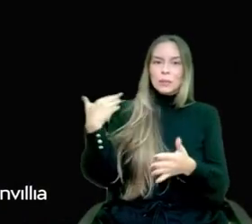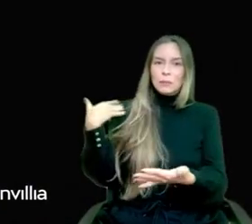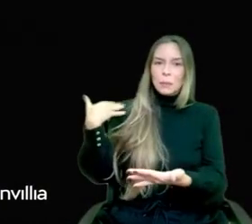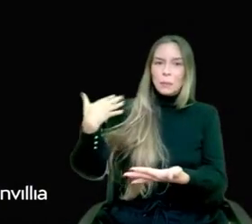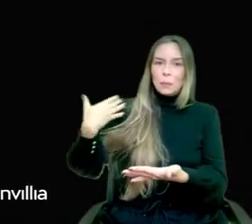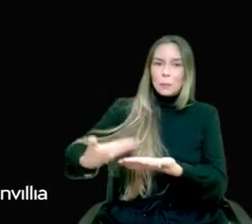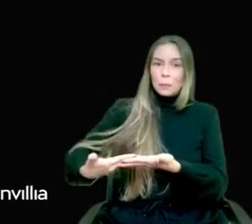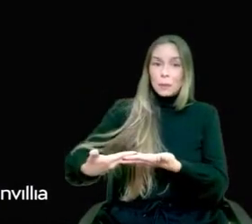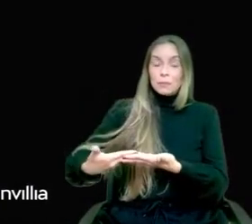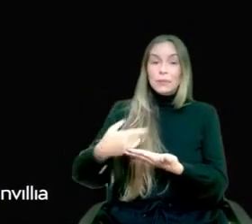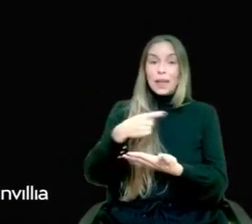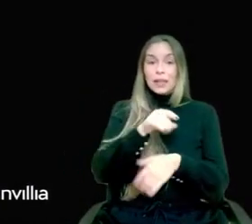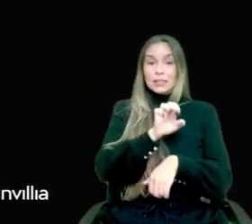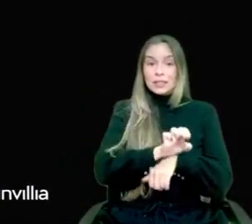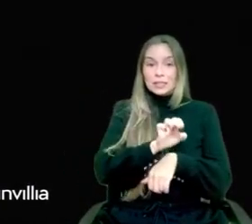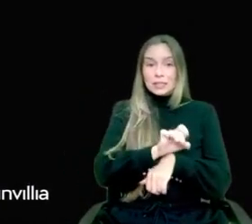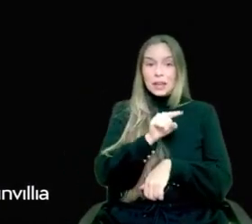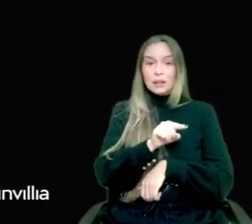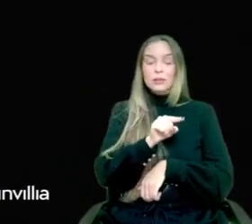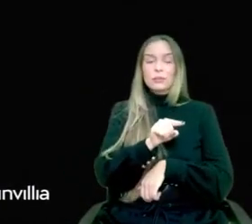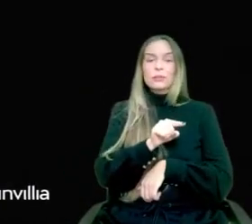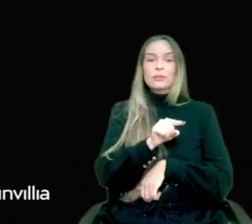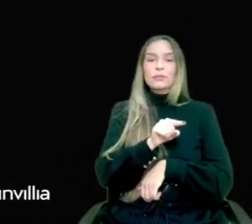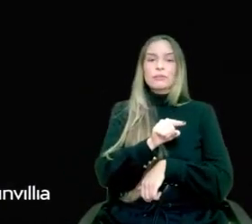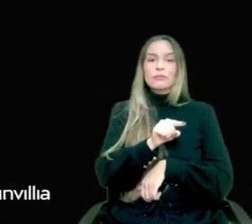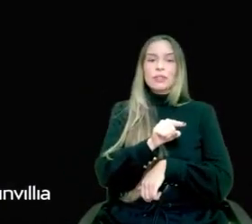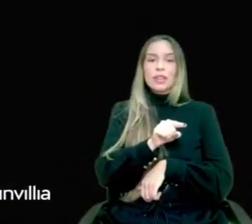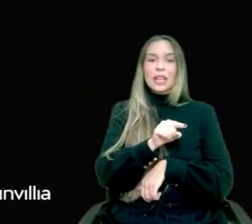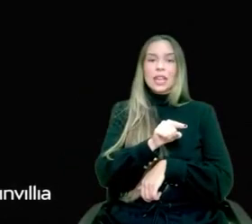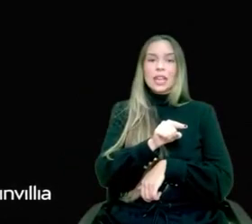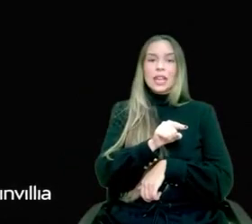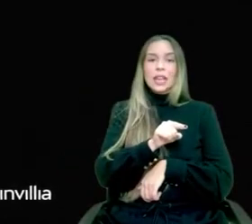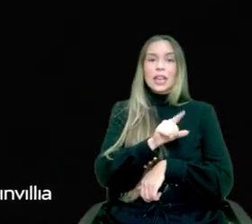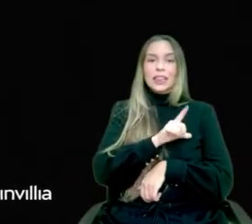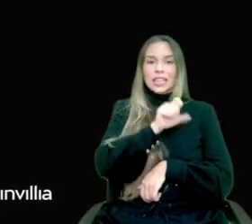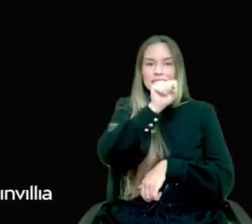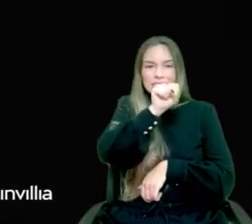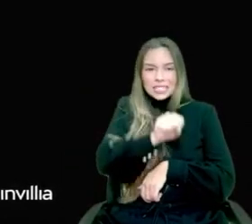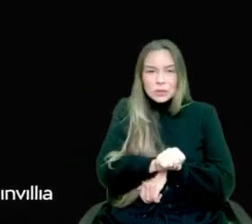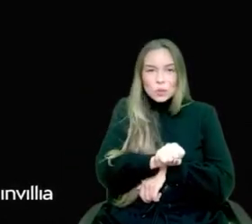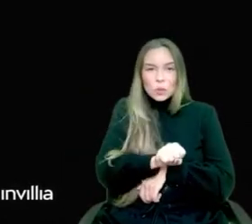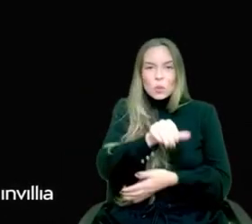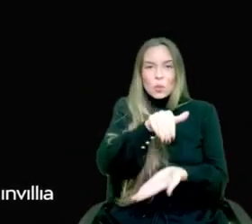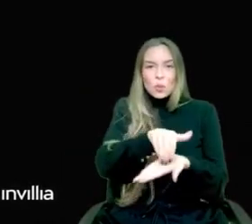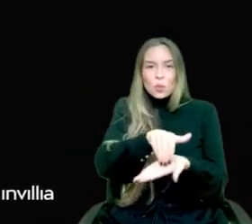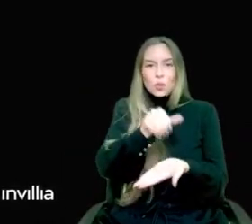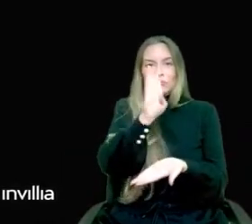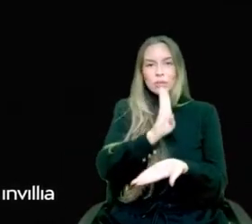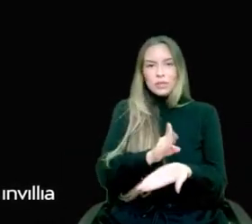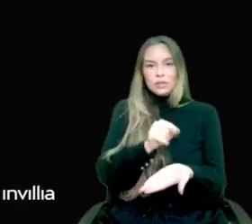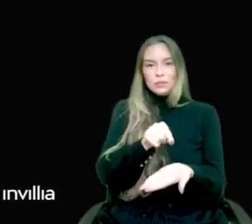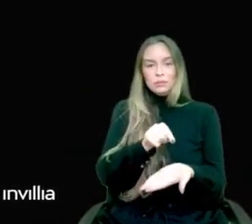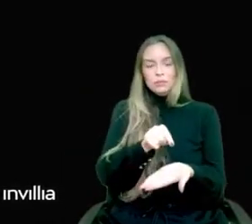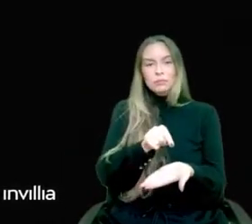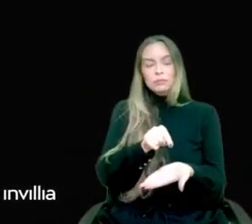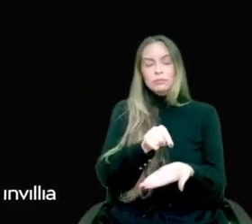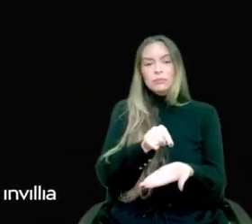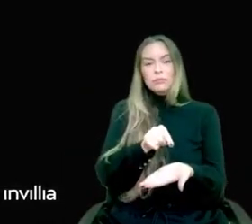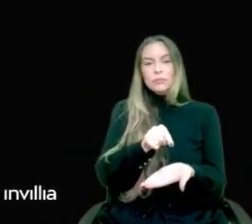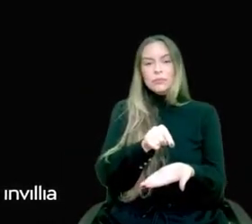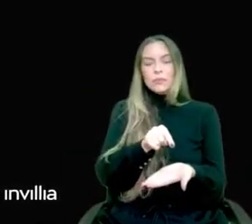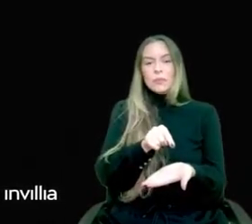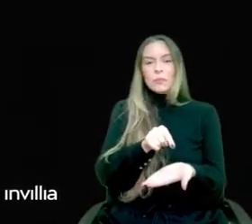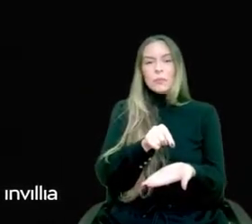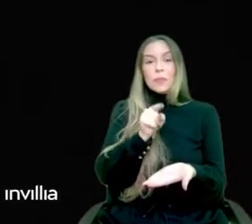in the southernmost part of Brazil. Rio Grande do Sul